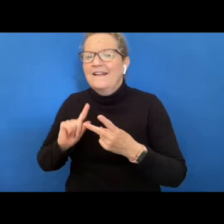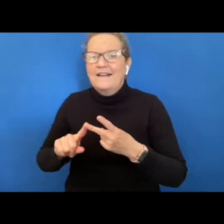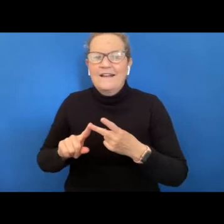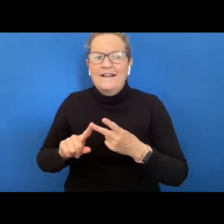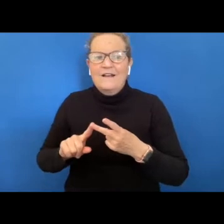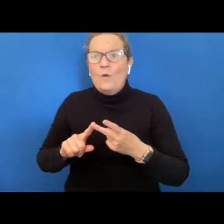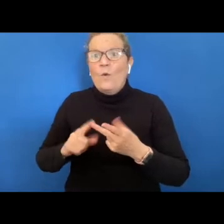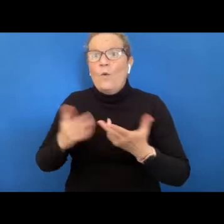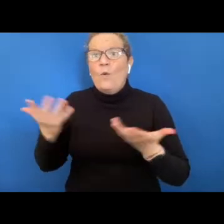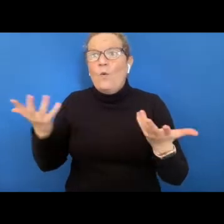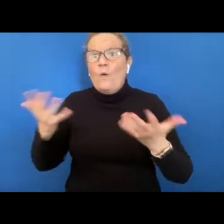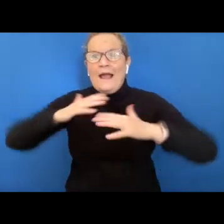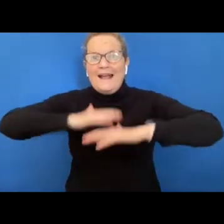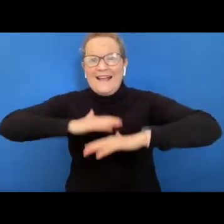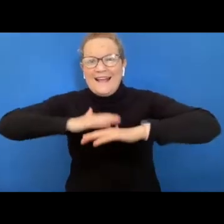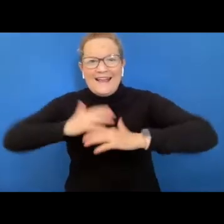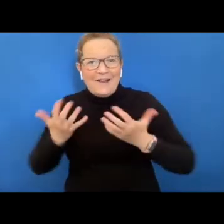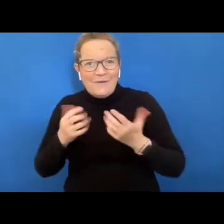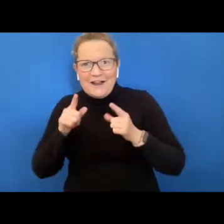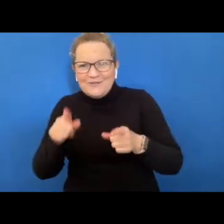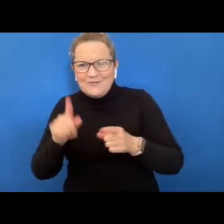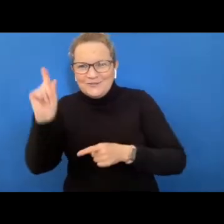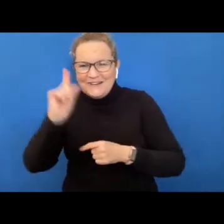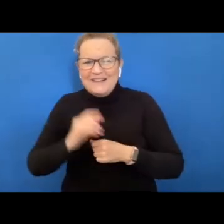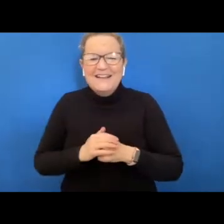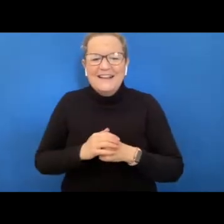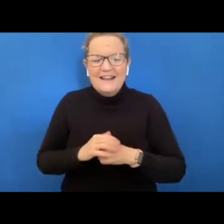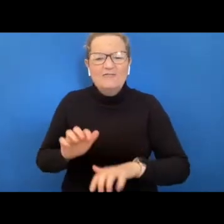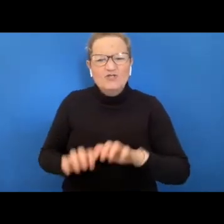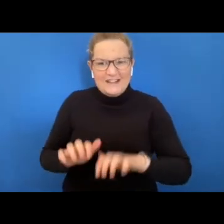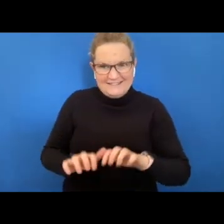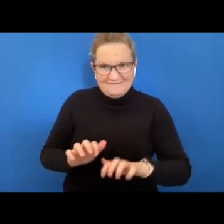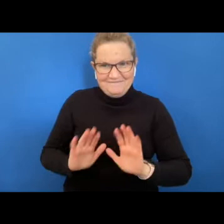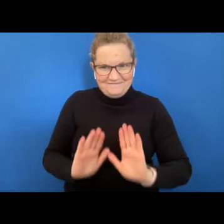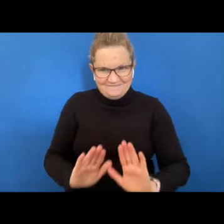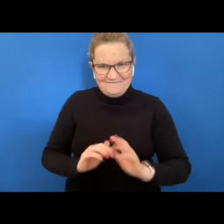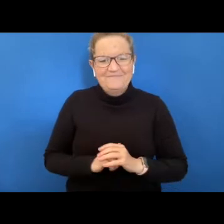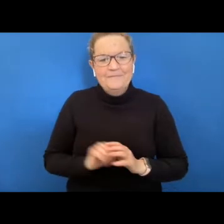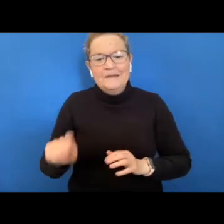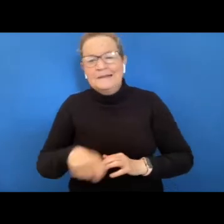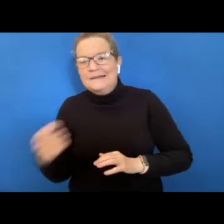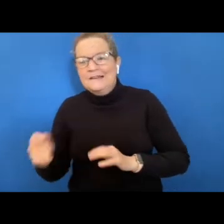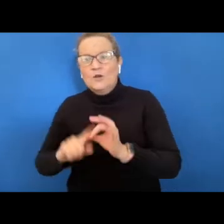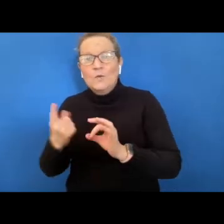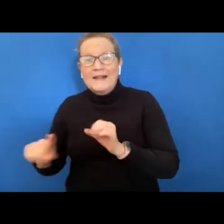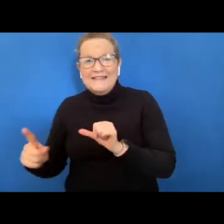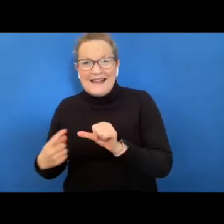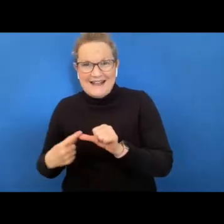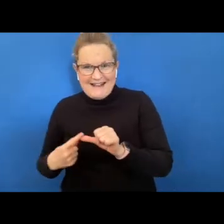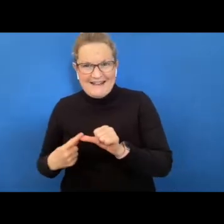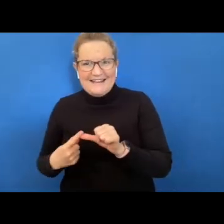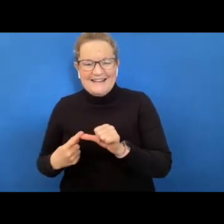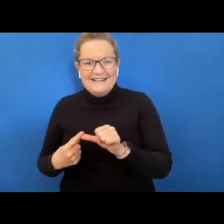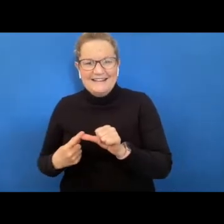traditional lands you're on um so that would be what you'd use the chat function for for the q a function um